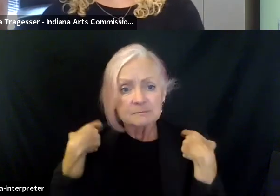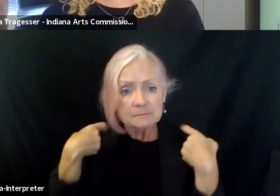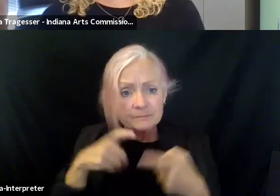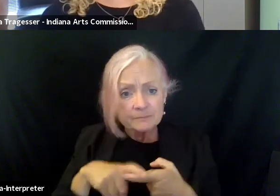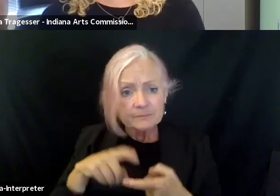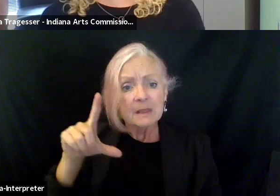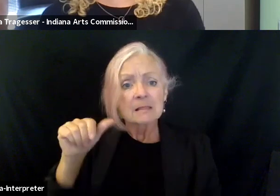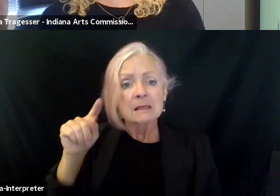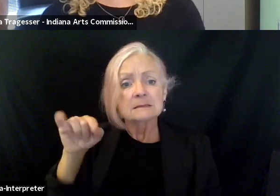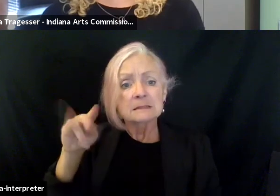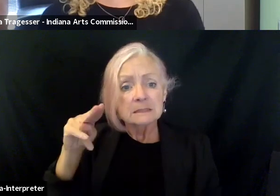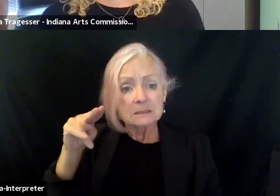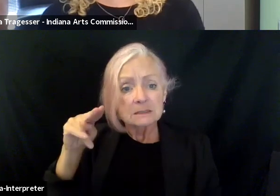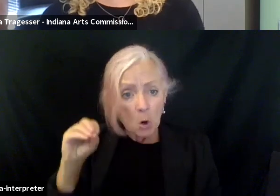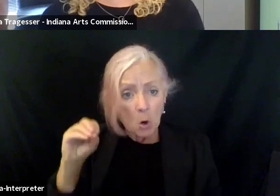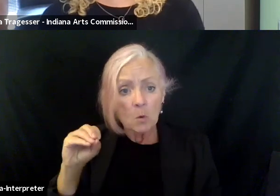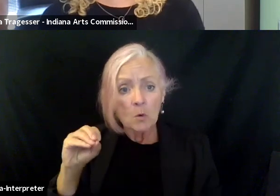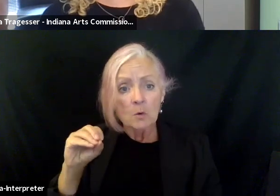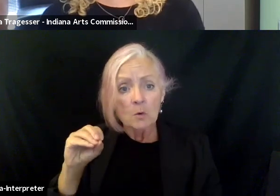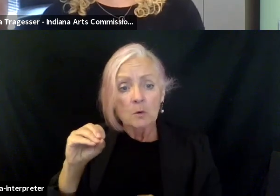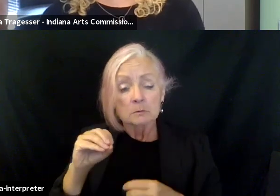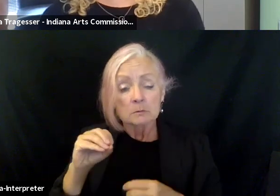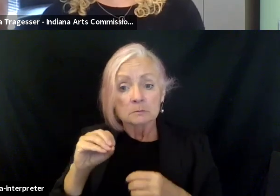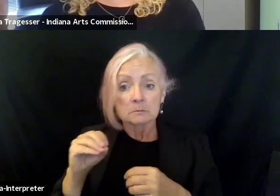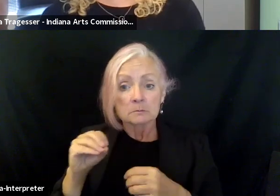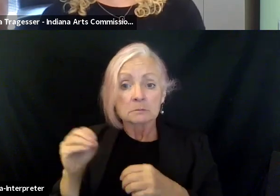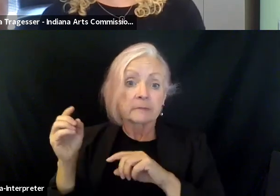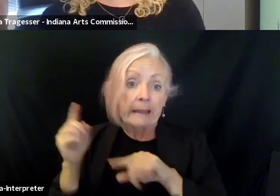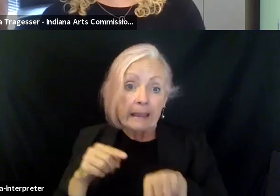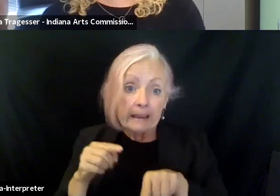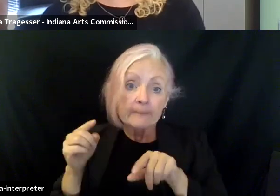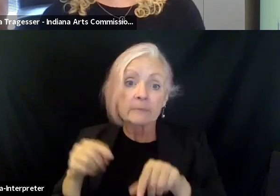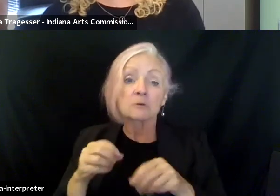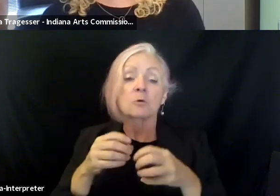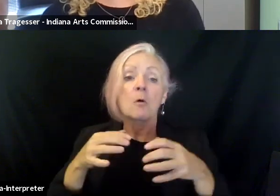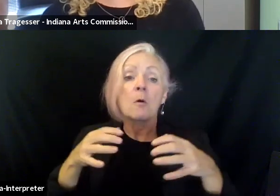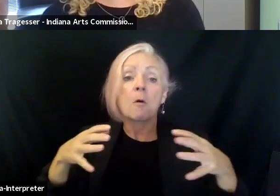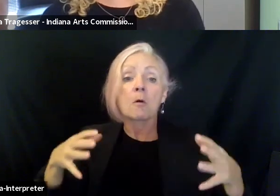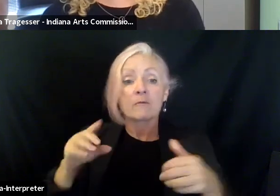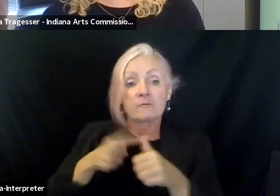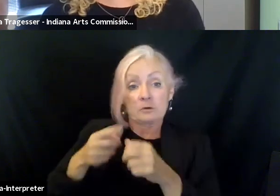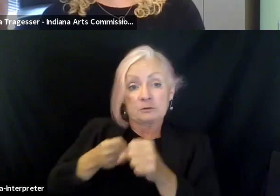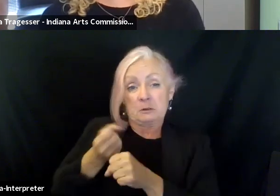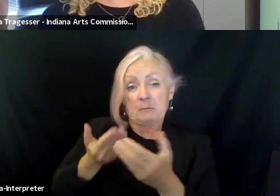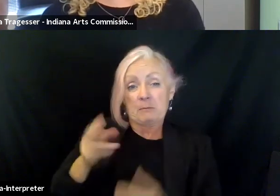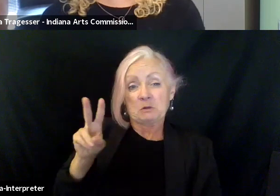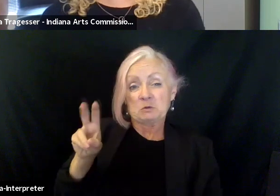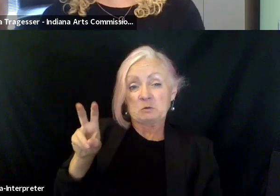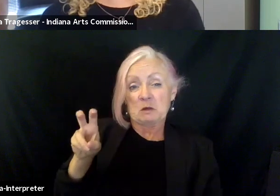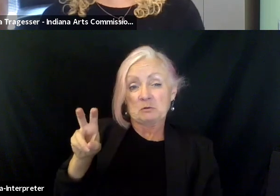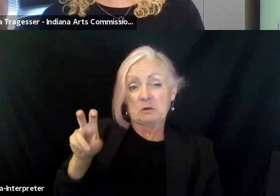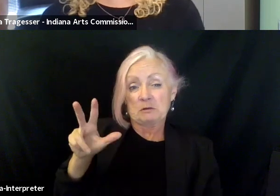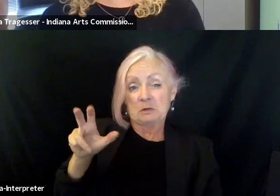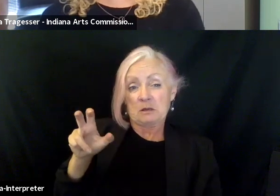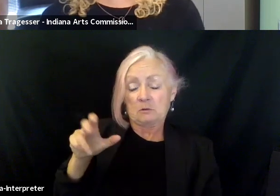And it's just continued to grow over time, you know, from two or three hundred people, what, that first year, to what was the